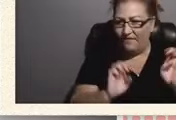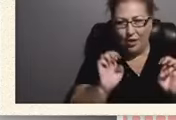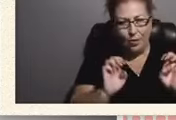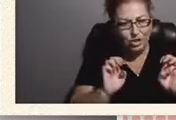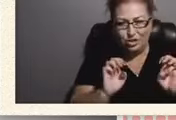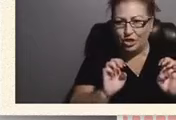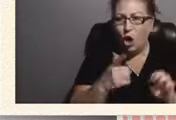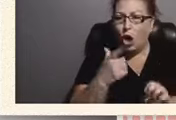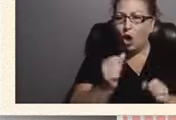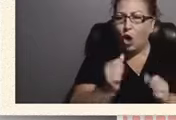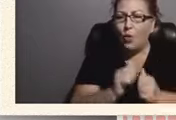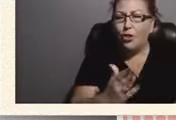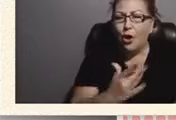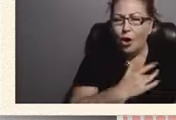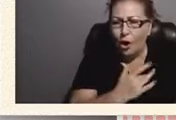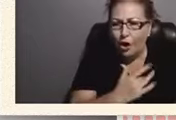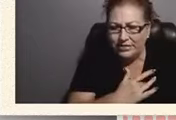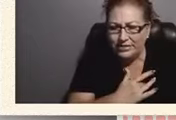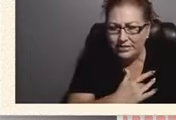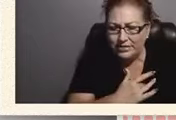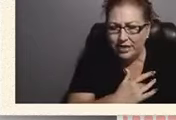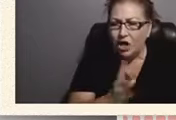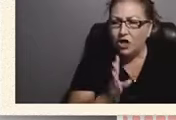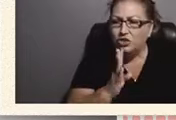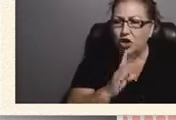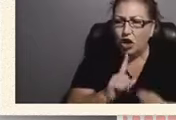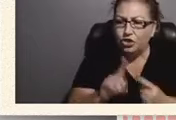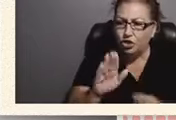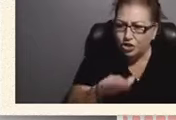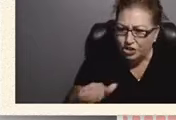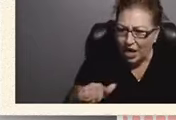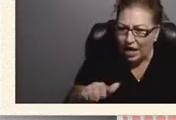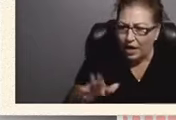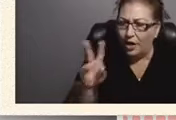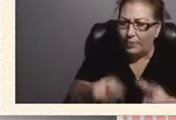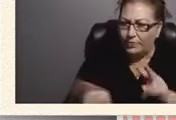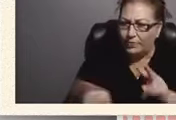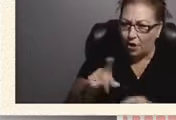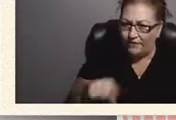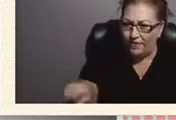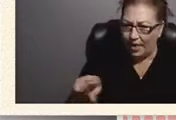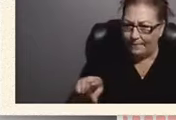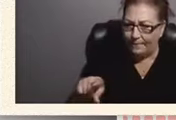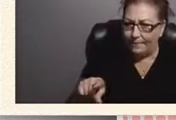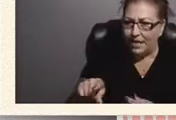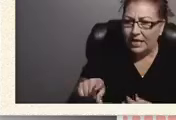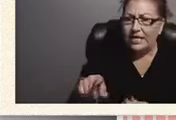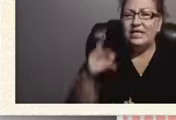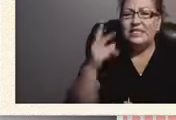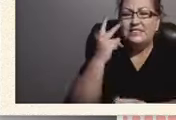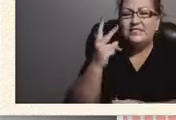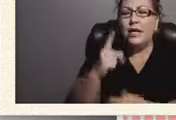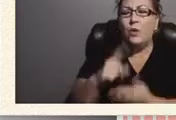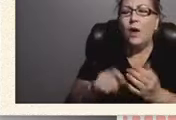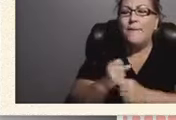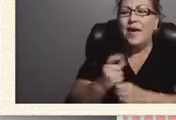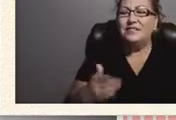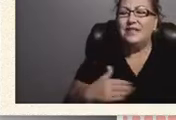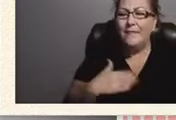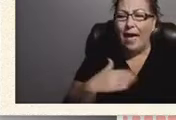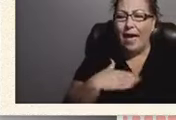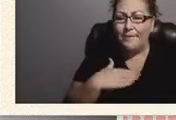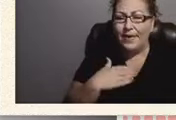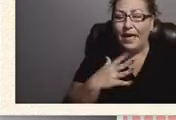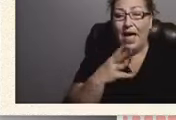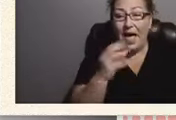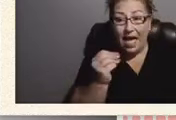heart, talk to your child, observe them, see what makes them happy. And it